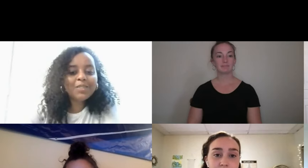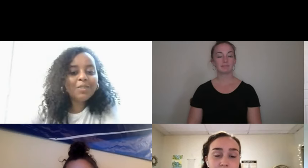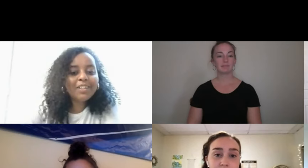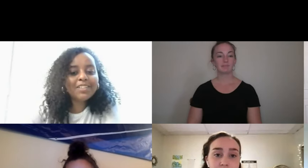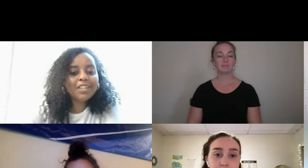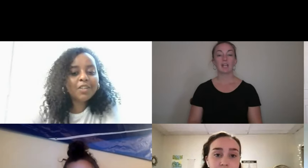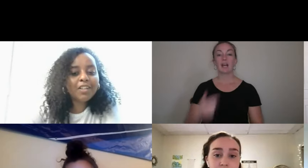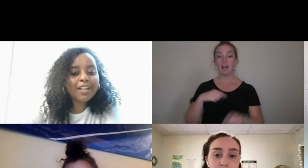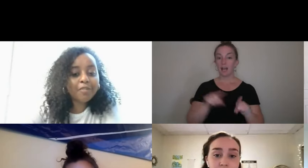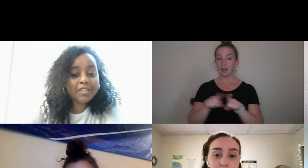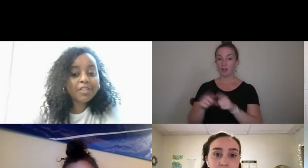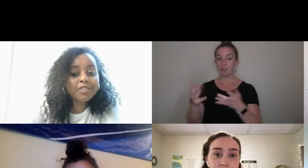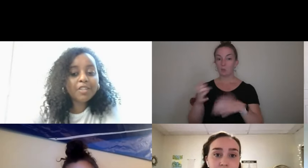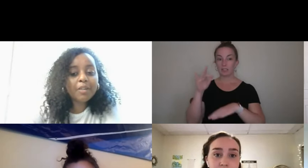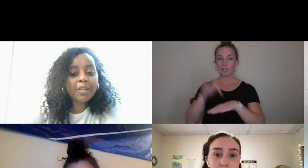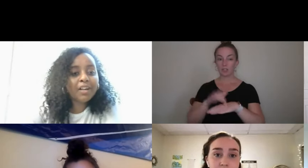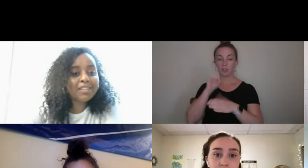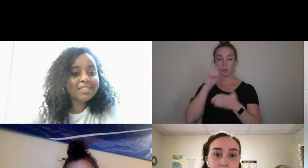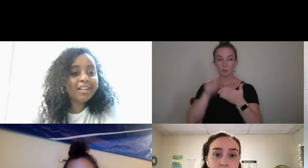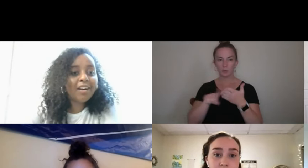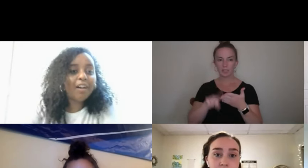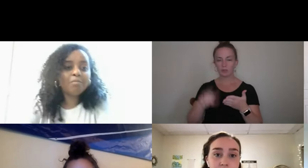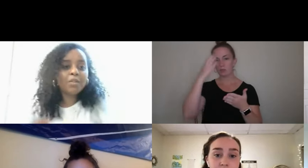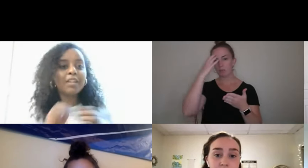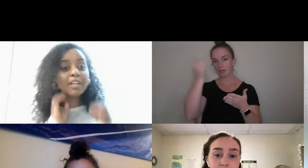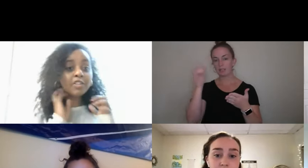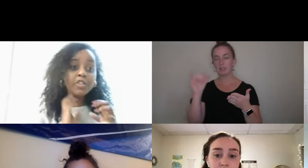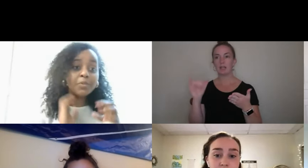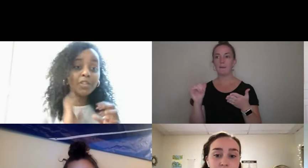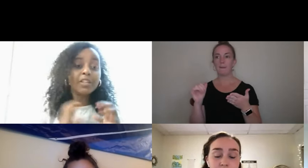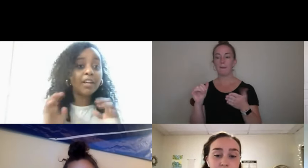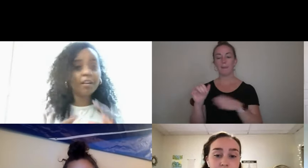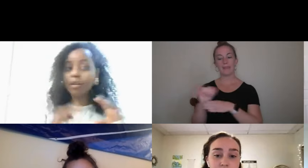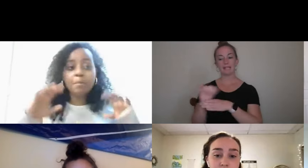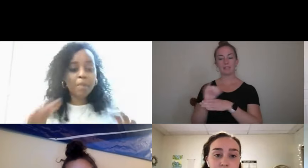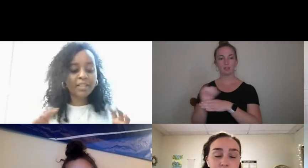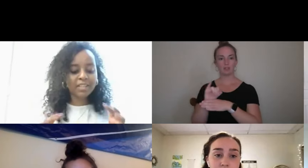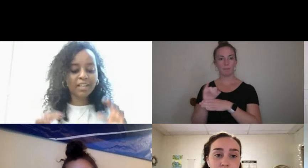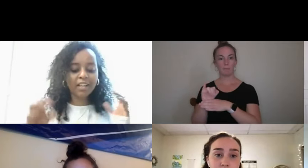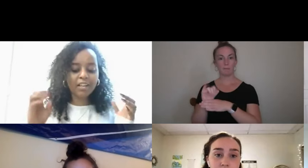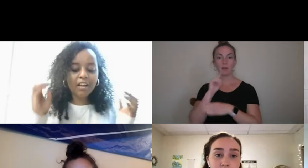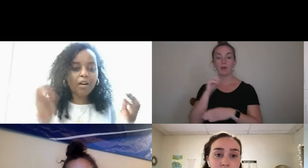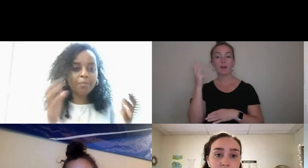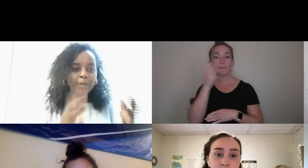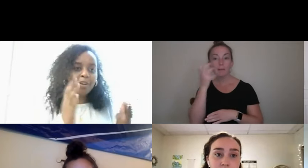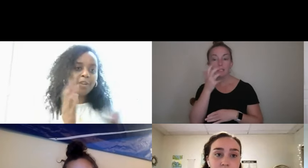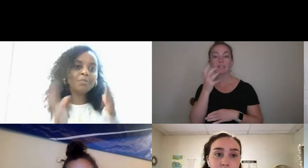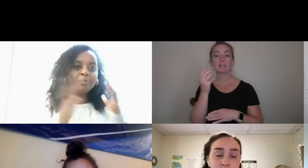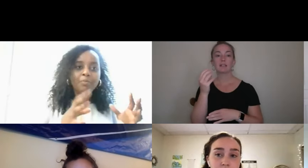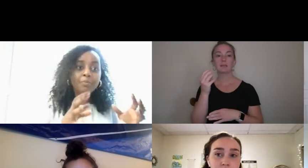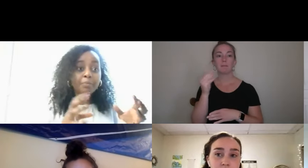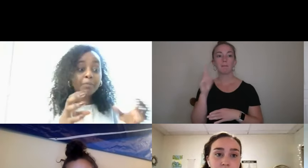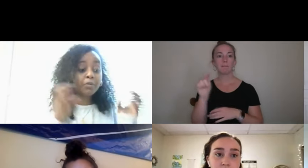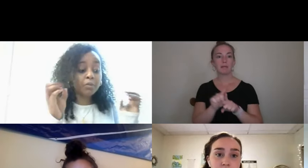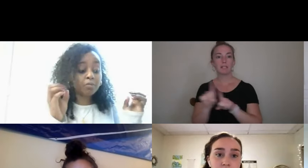I also wanted to touch on like research because internships are amazing and but also